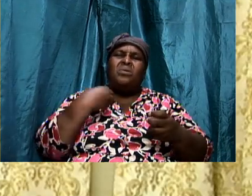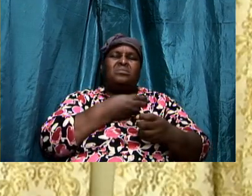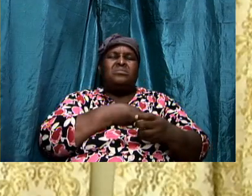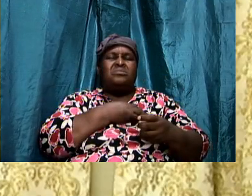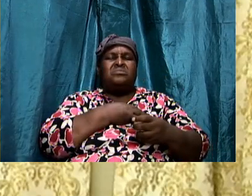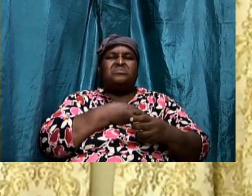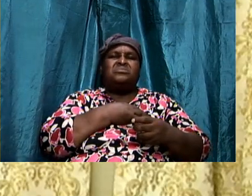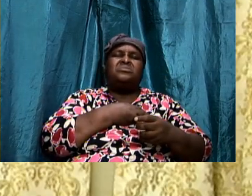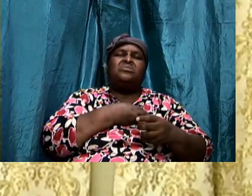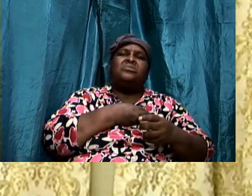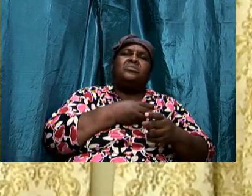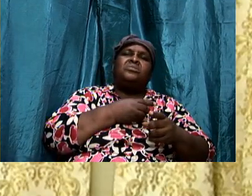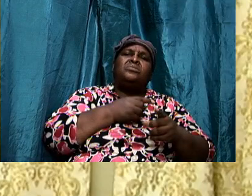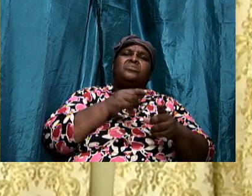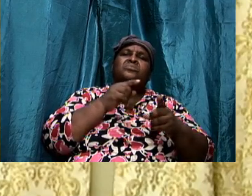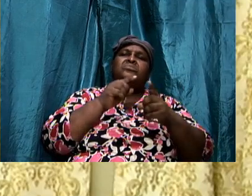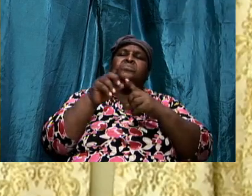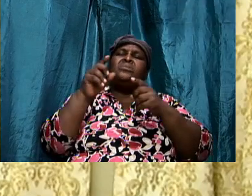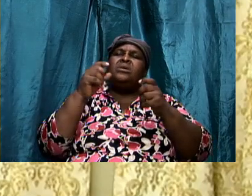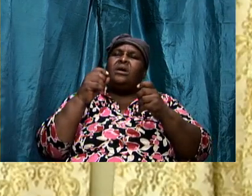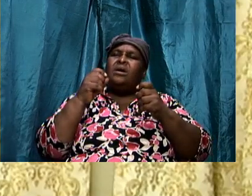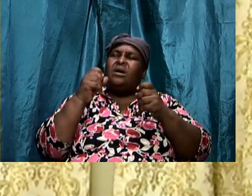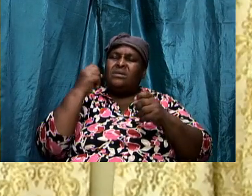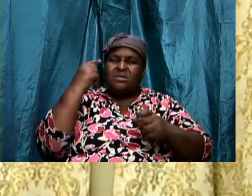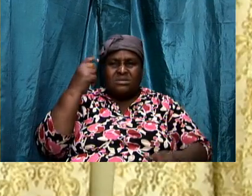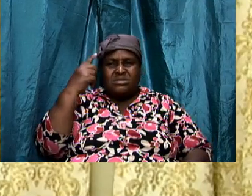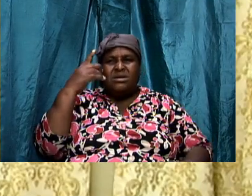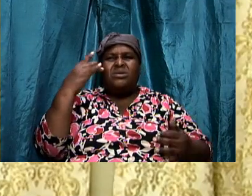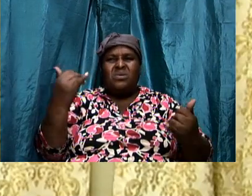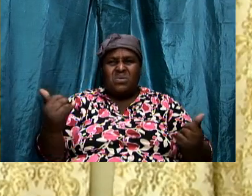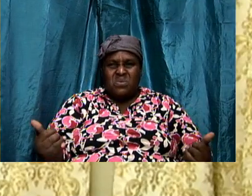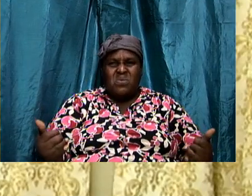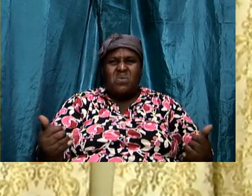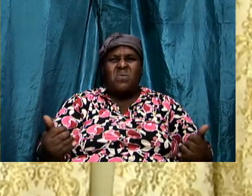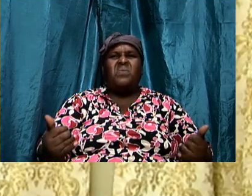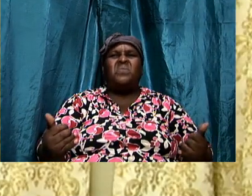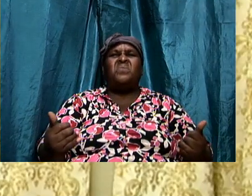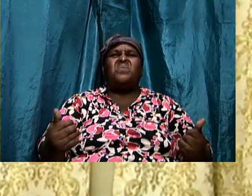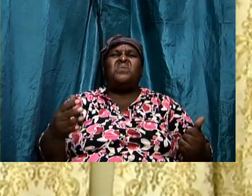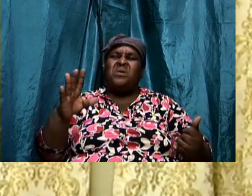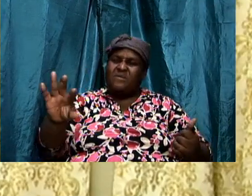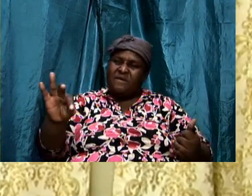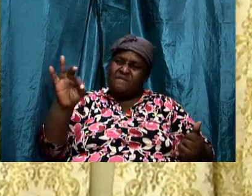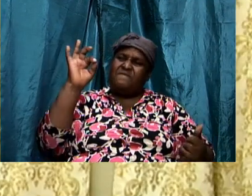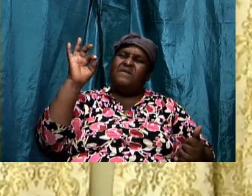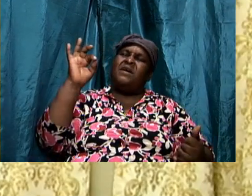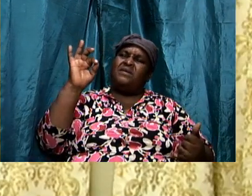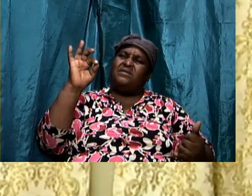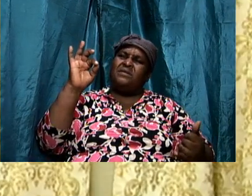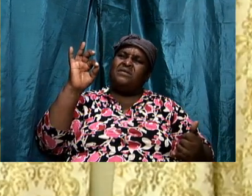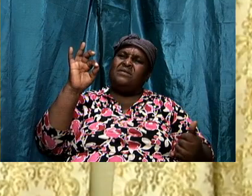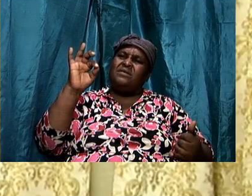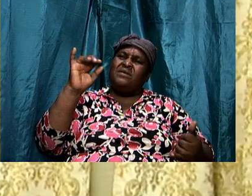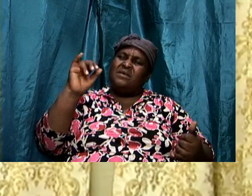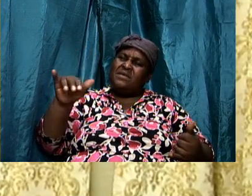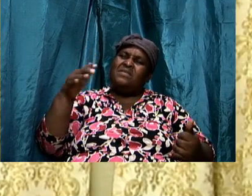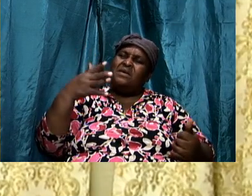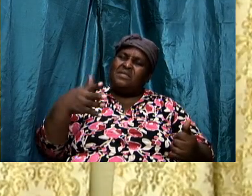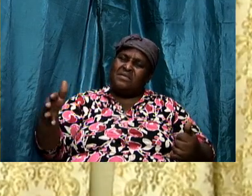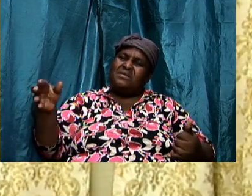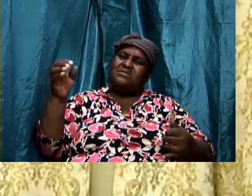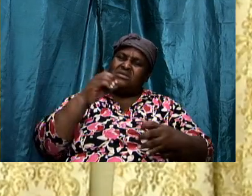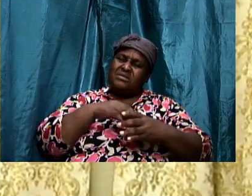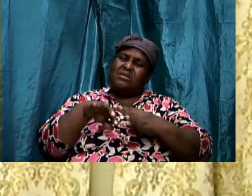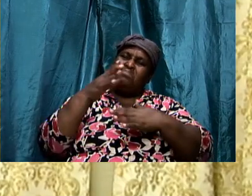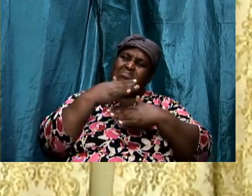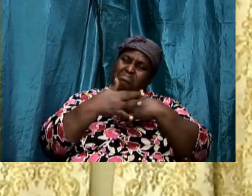that now that we are in this warfare and we are finding out that this is a bloody thing that we are